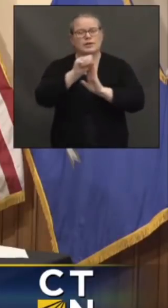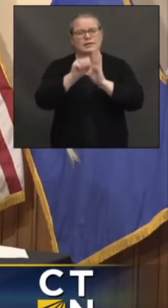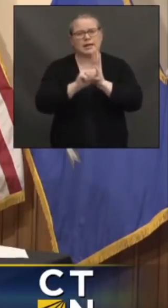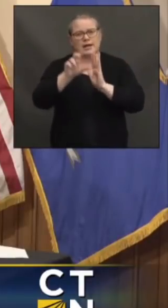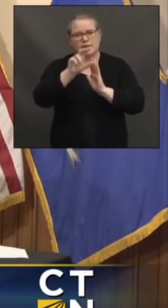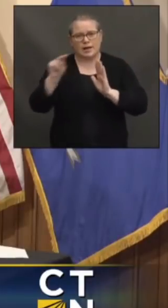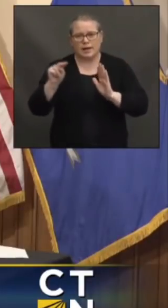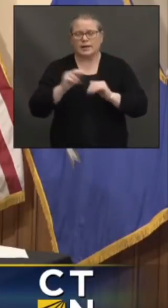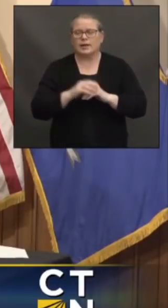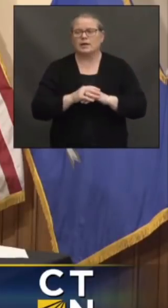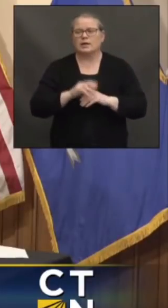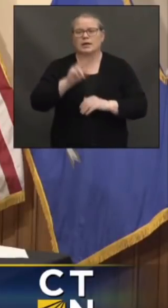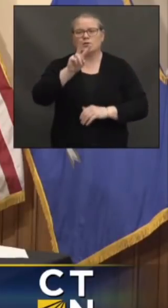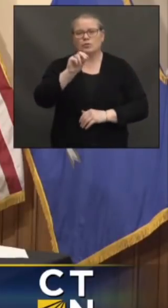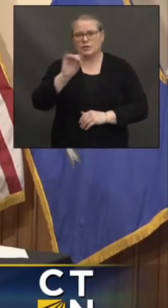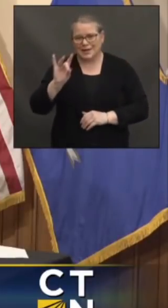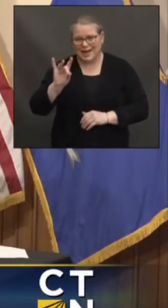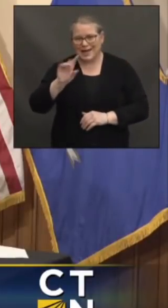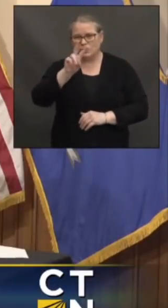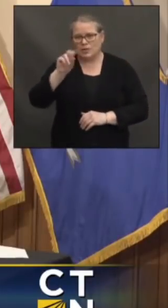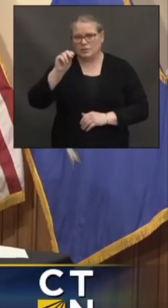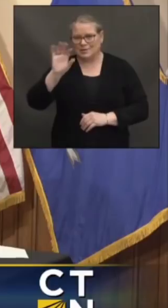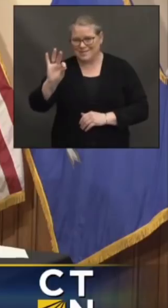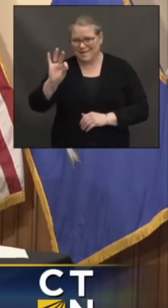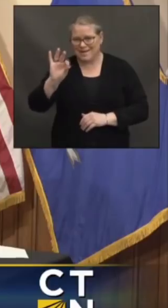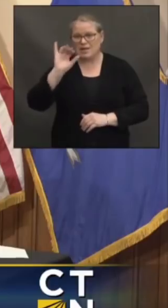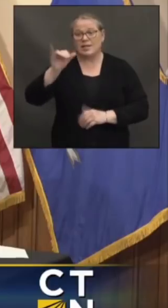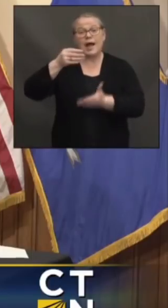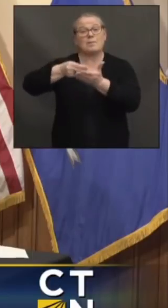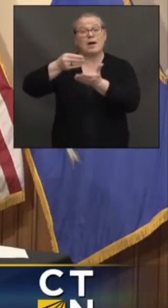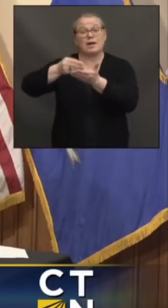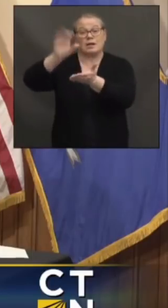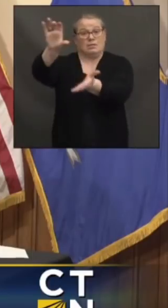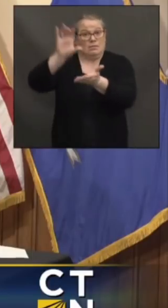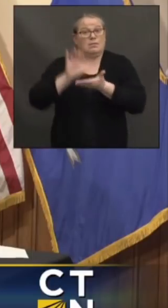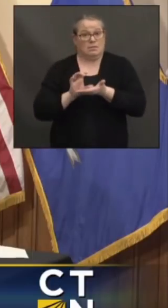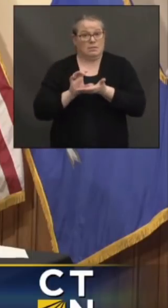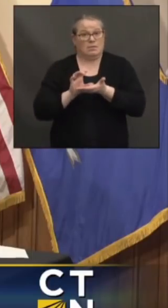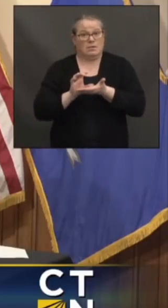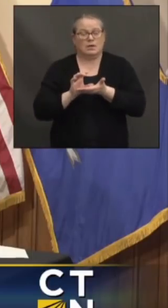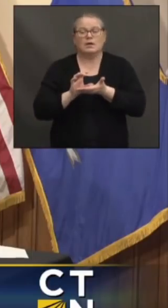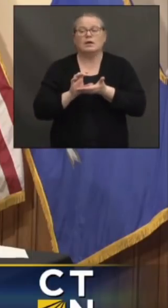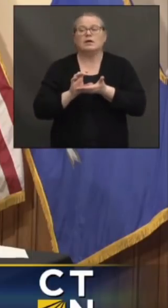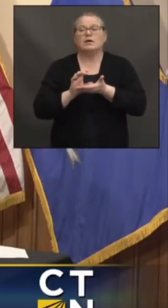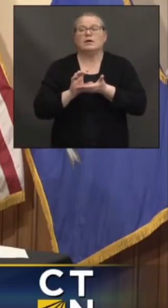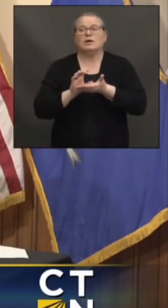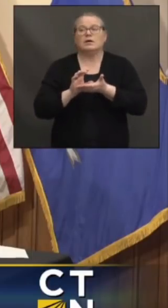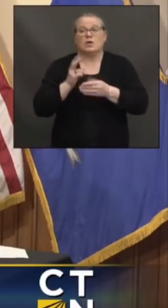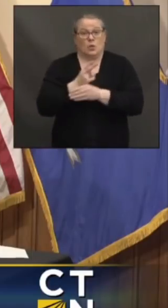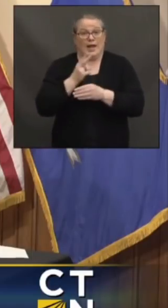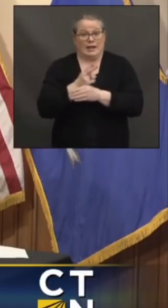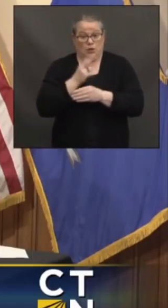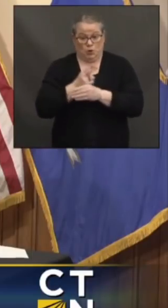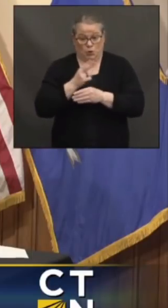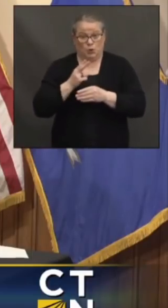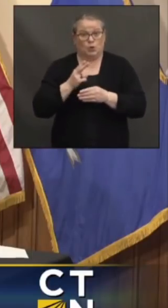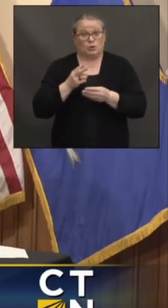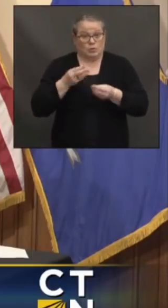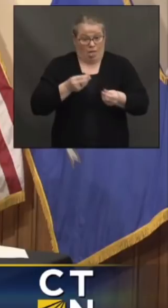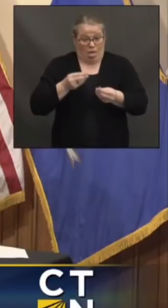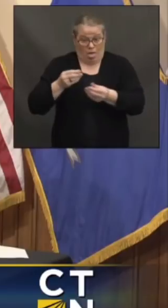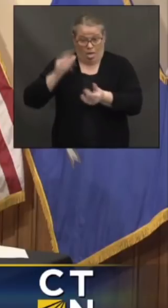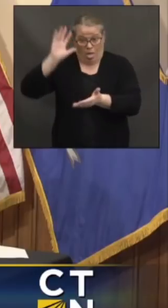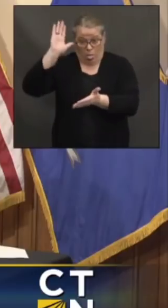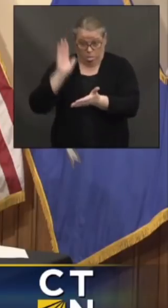in 2008-2009 set up a huge deficit for the out years. So, what are you doing to make